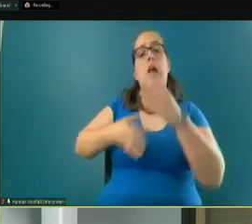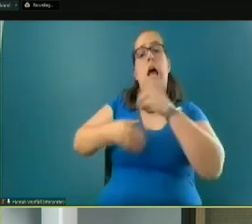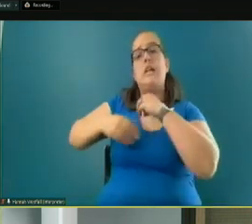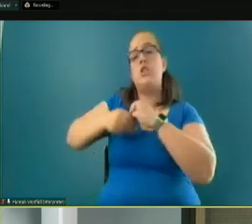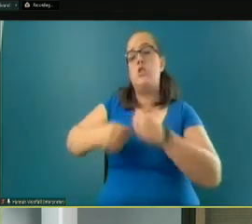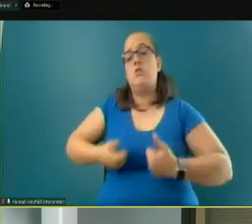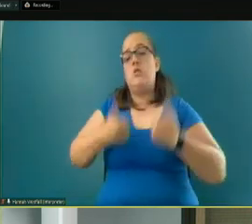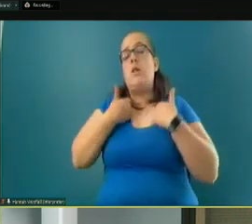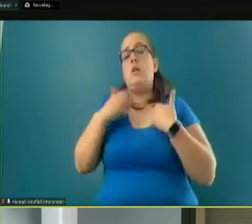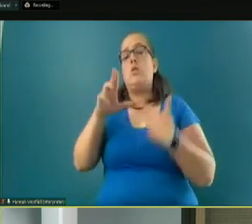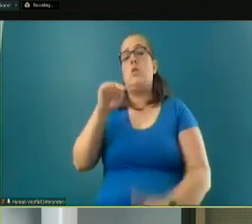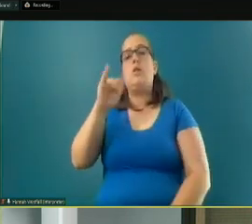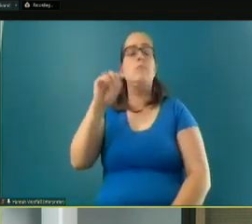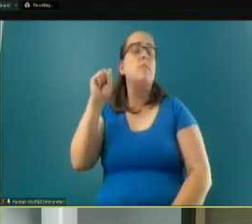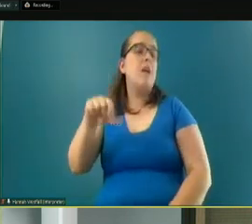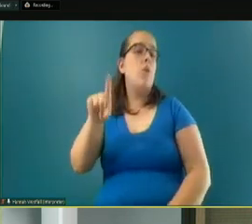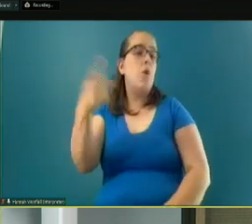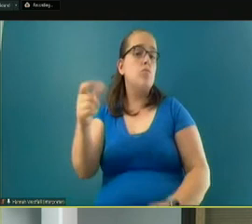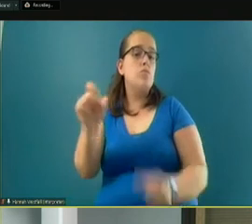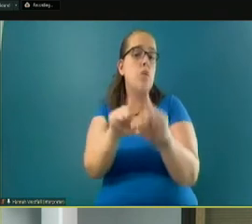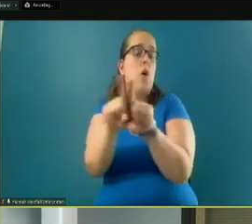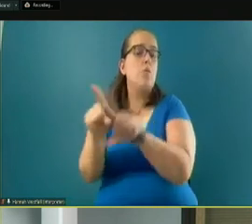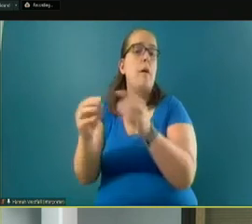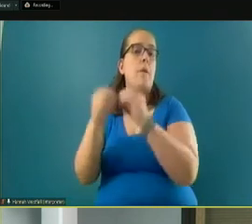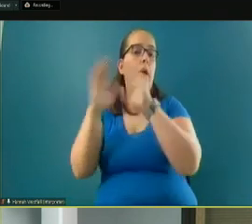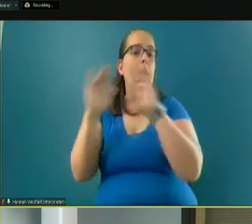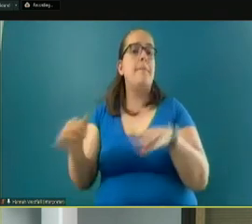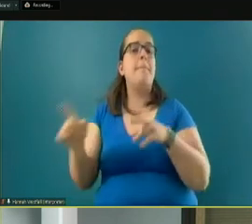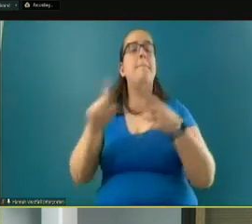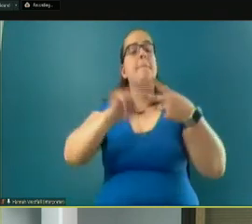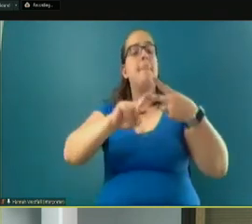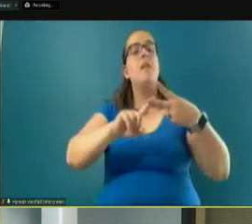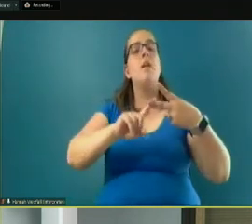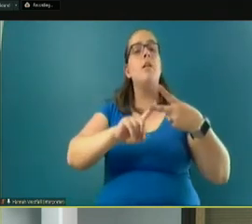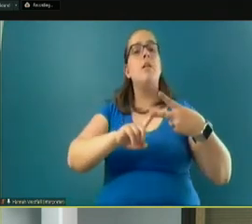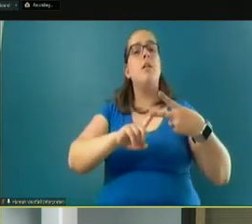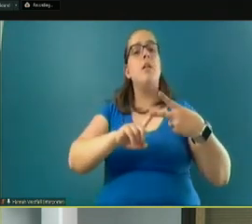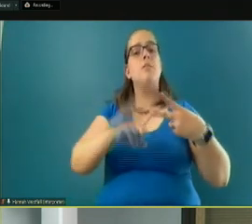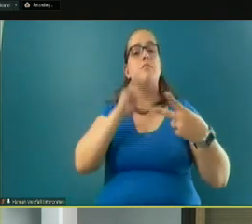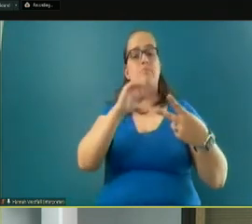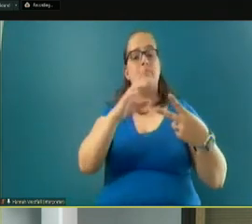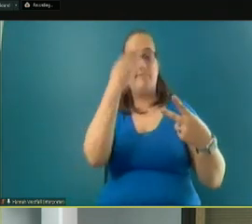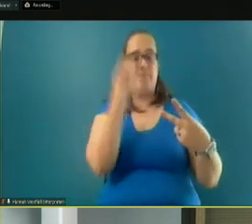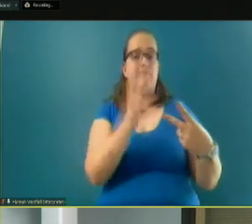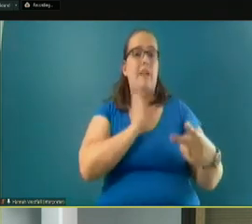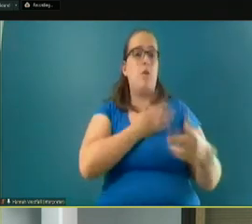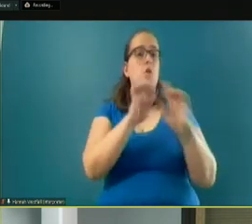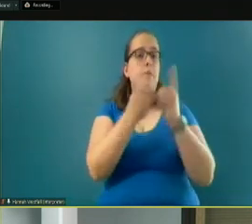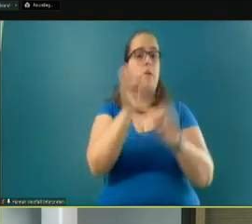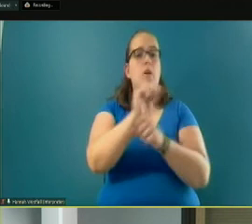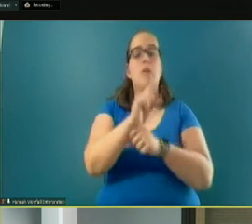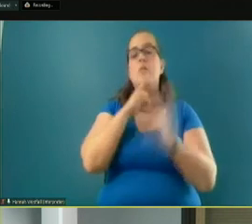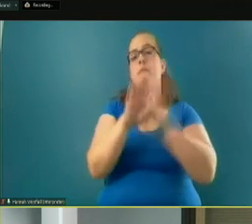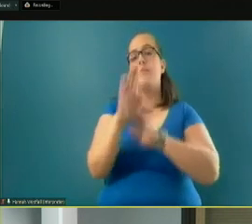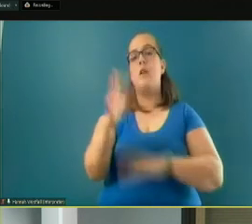housing. And then another one that the Board has directed our department to work on, and we're currently creating the white paper on it right now, a